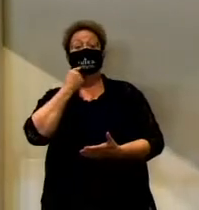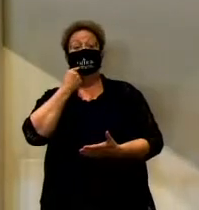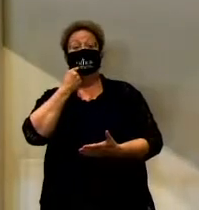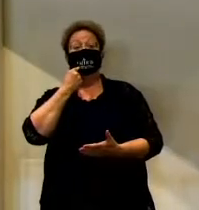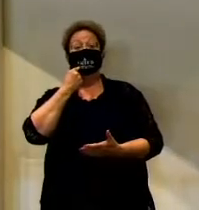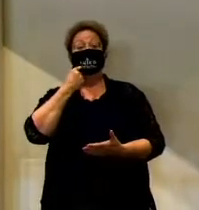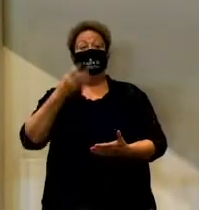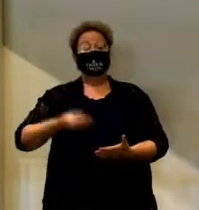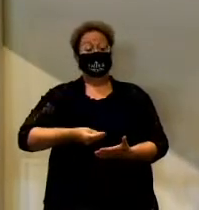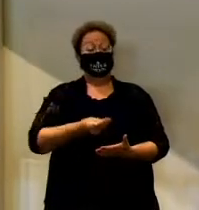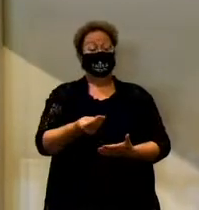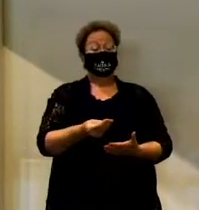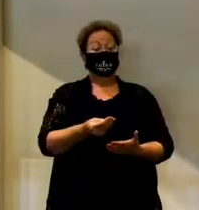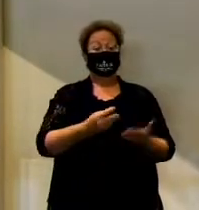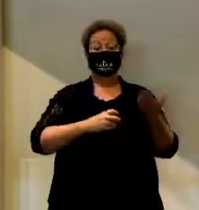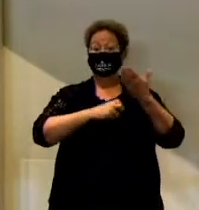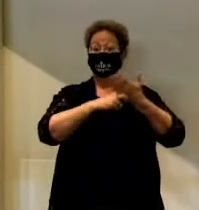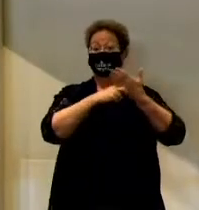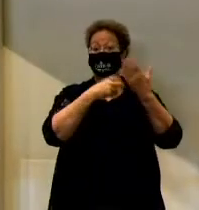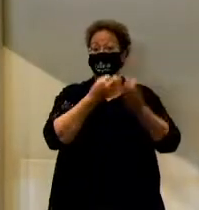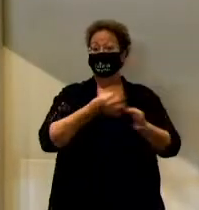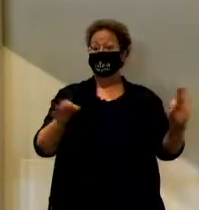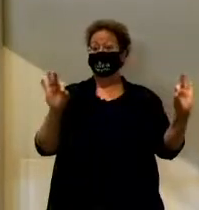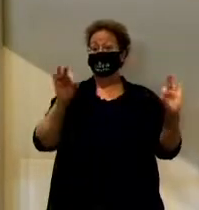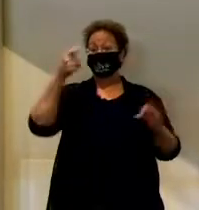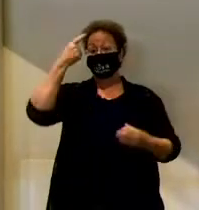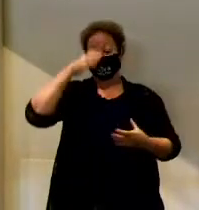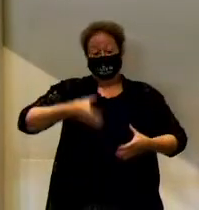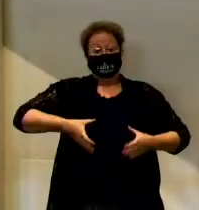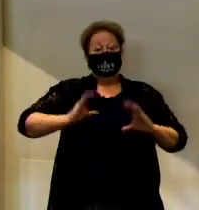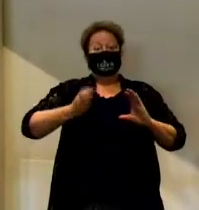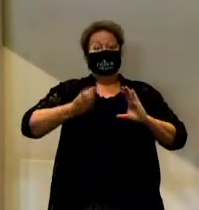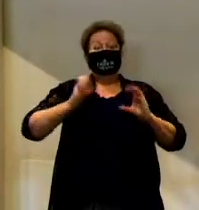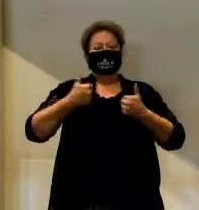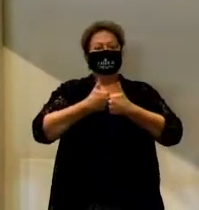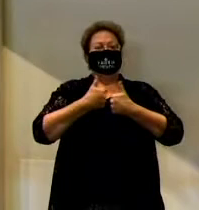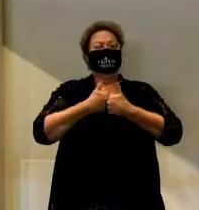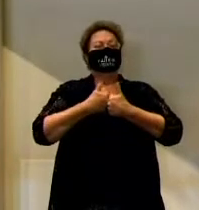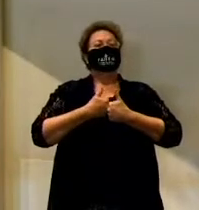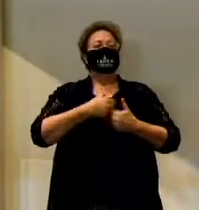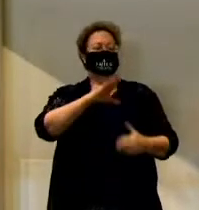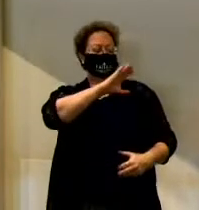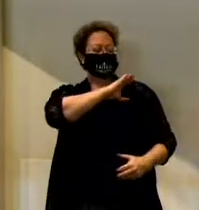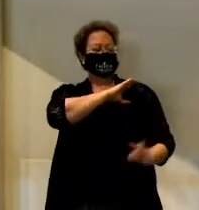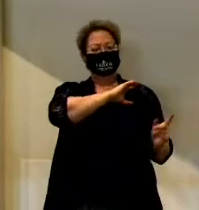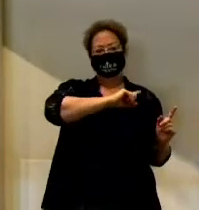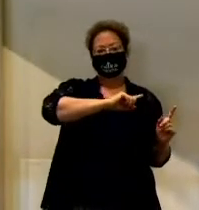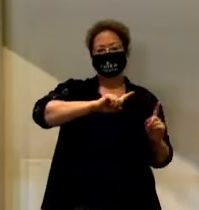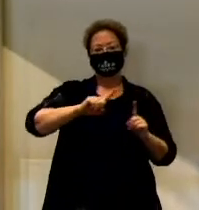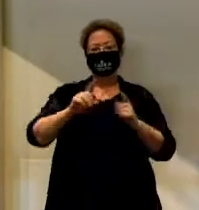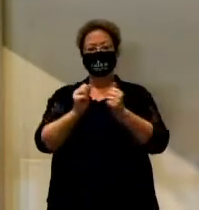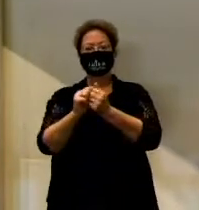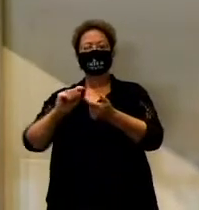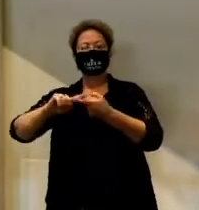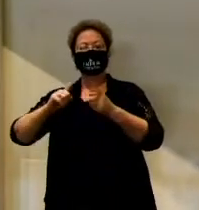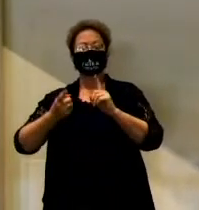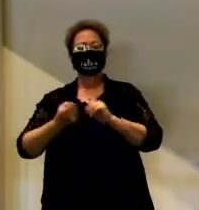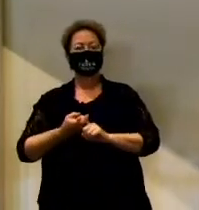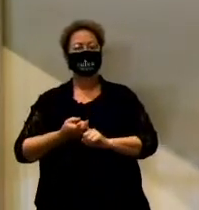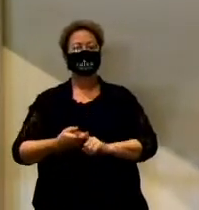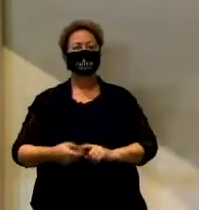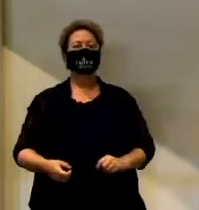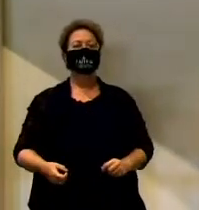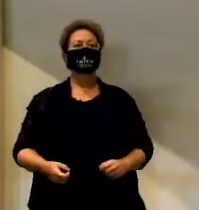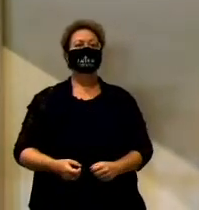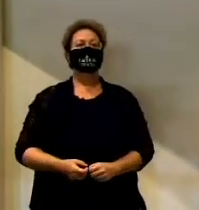gave Calvin some free tickets for a basketball game. Calvin went with his friends, and during the first